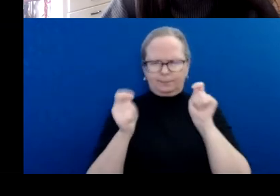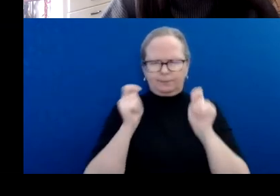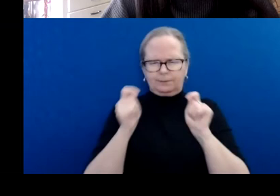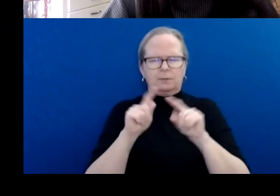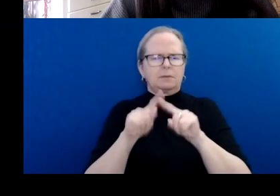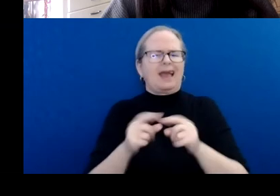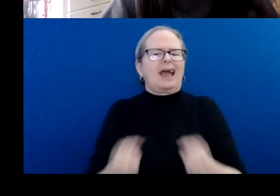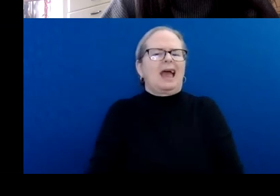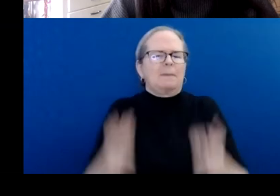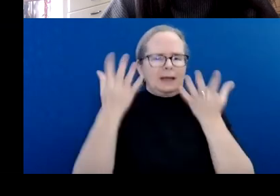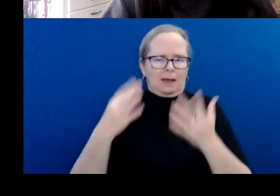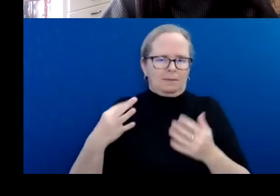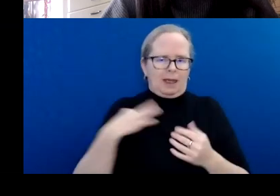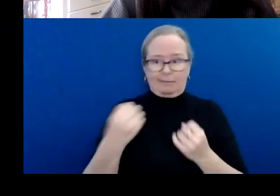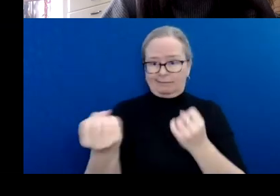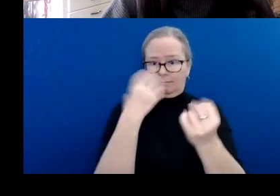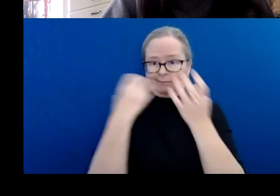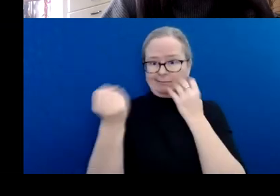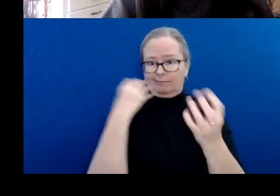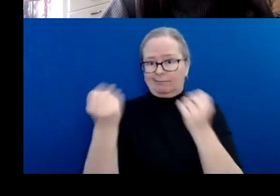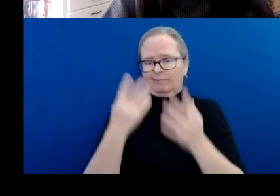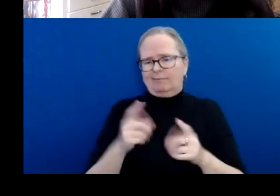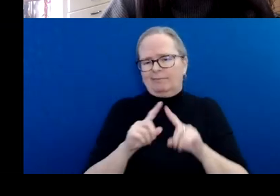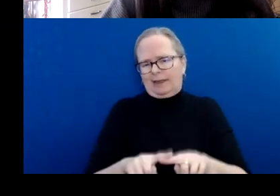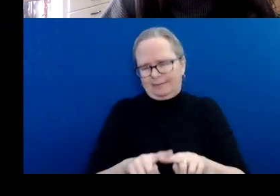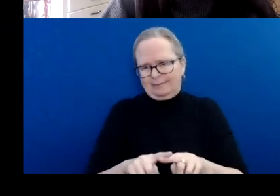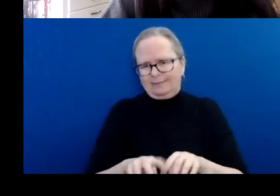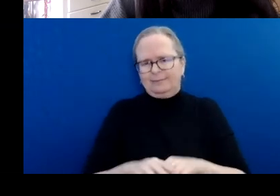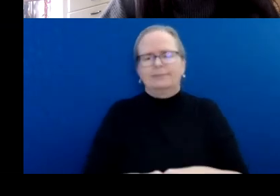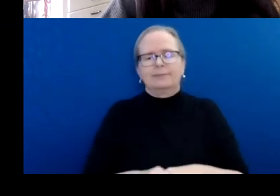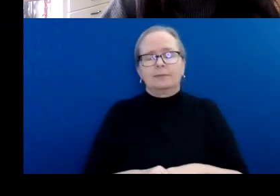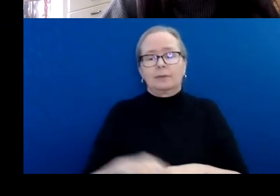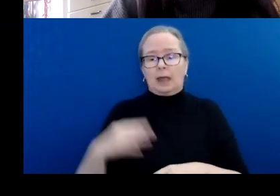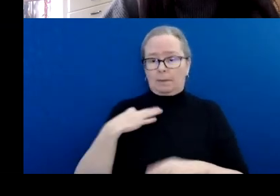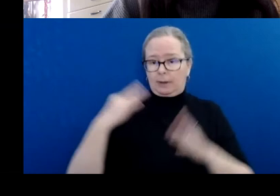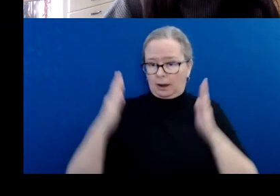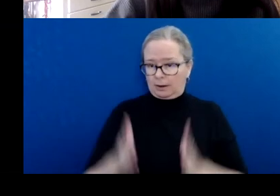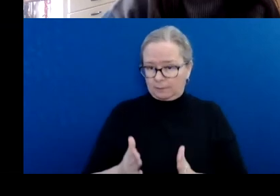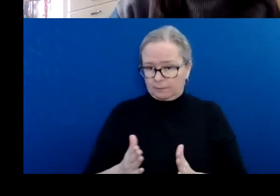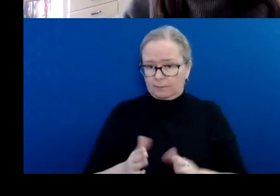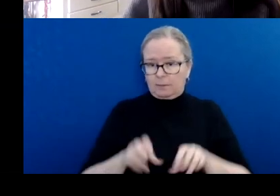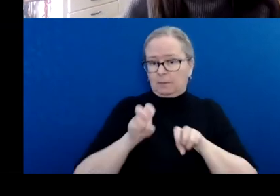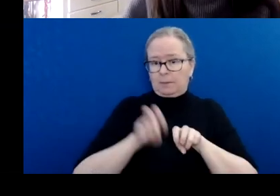Calgary Supplicants and assessors will be notified if any significant changes must occur.